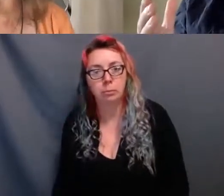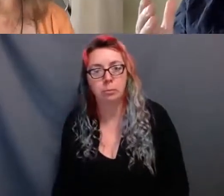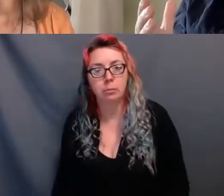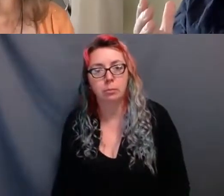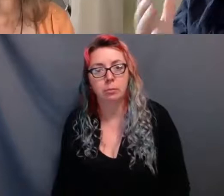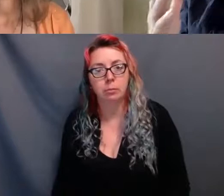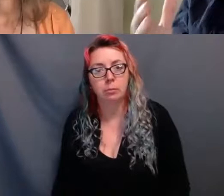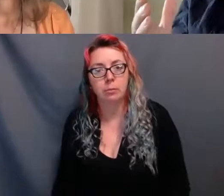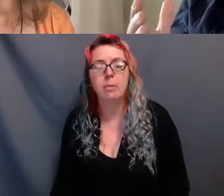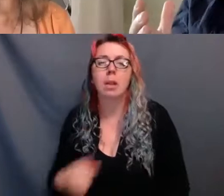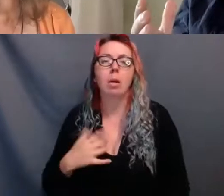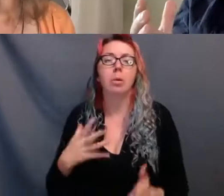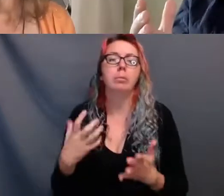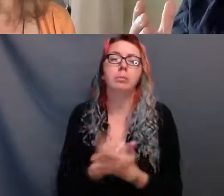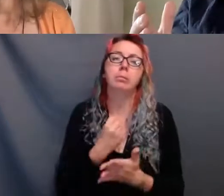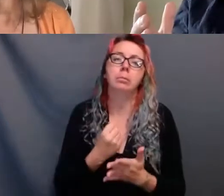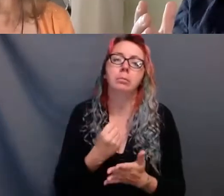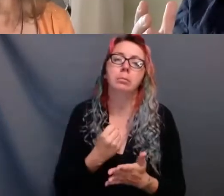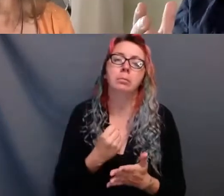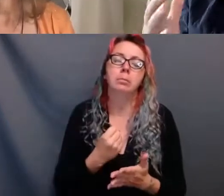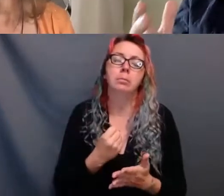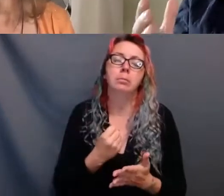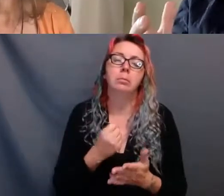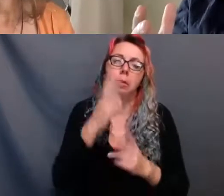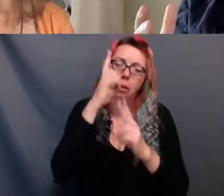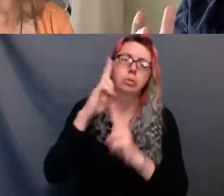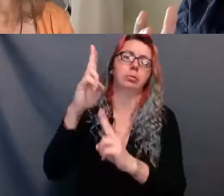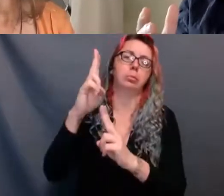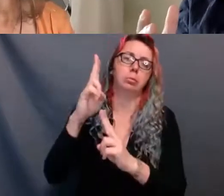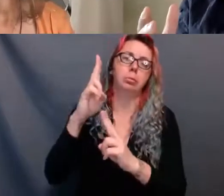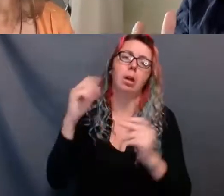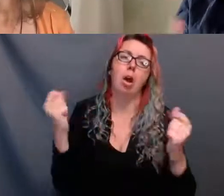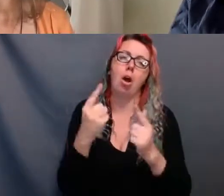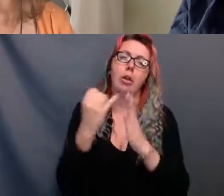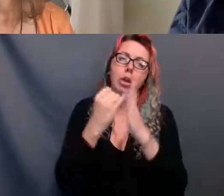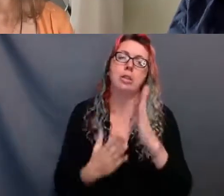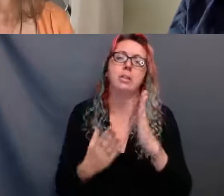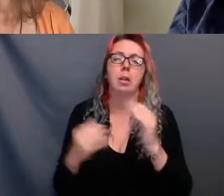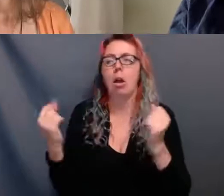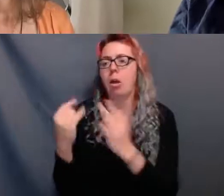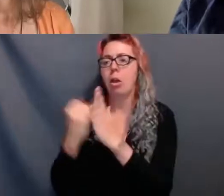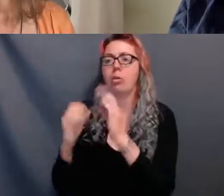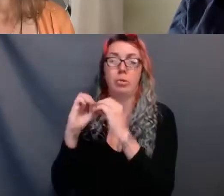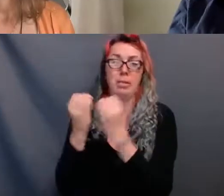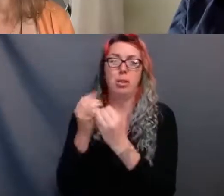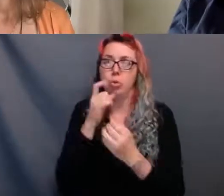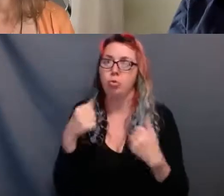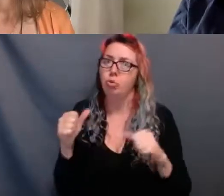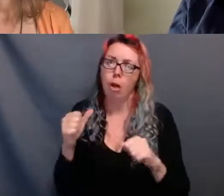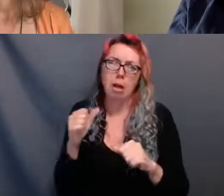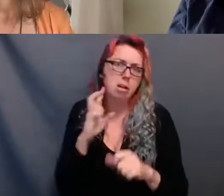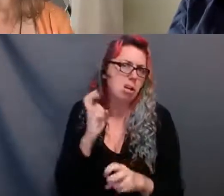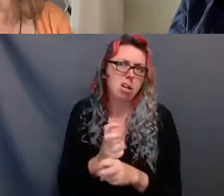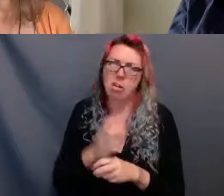And honor and respect to all the artists. And art organizations that have been trying to keep the creative fires burning through